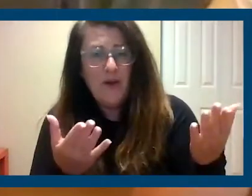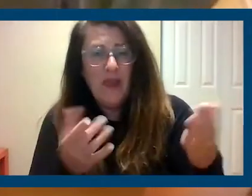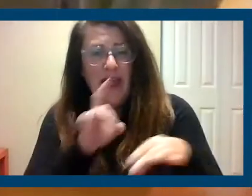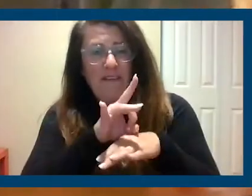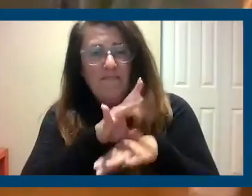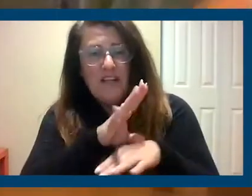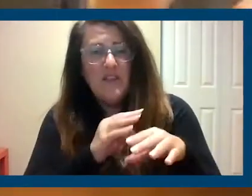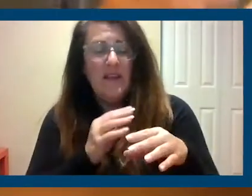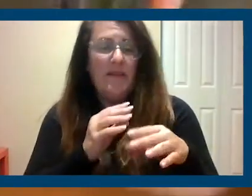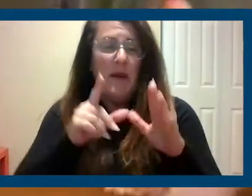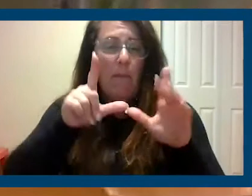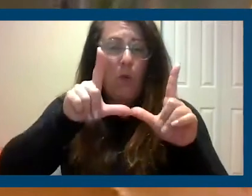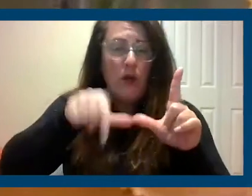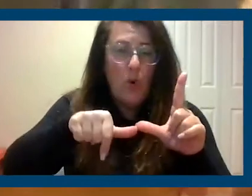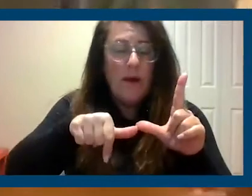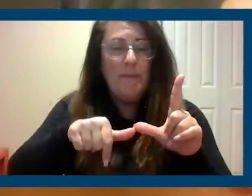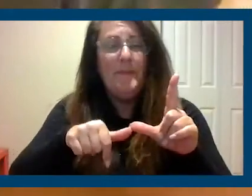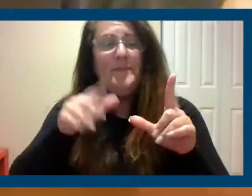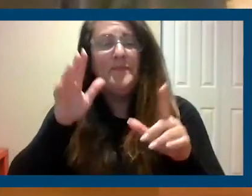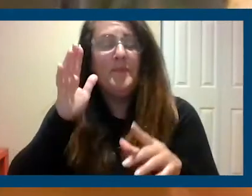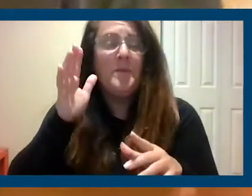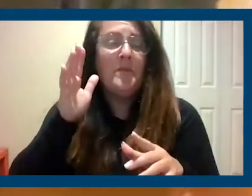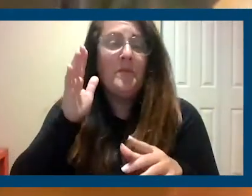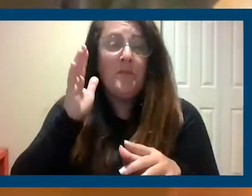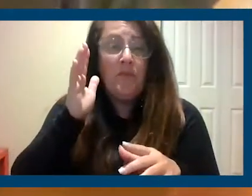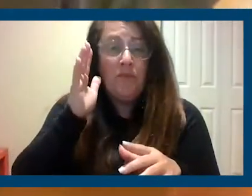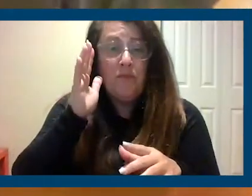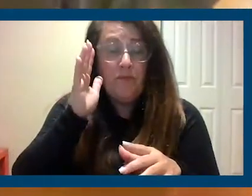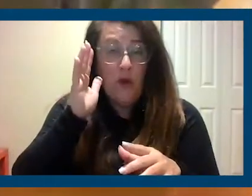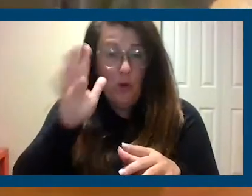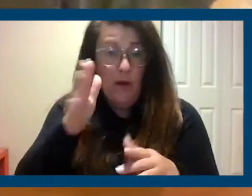moratoriums that are set to expire, uh, in the immediate future.